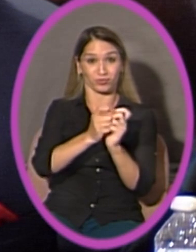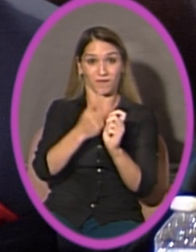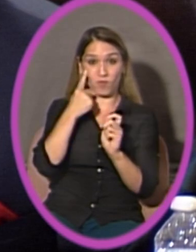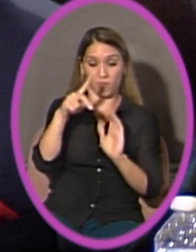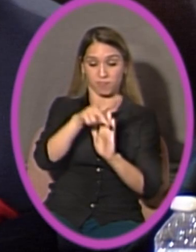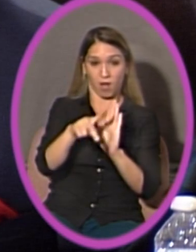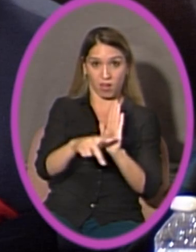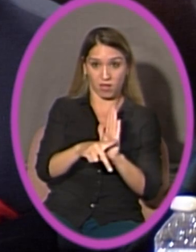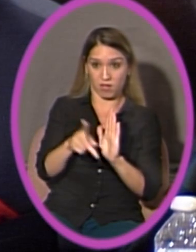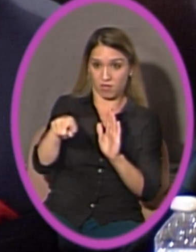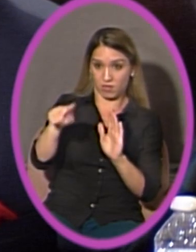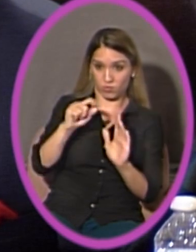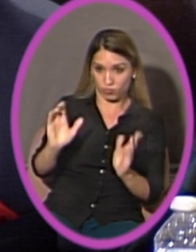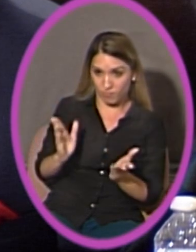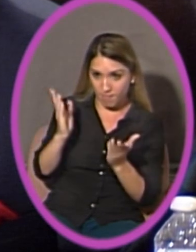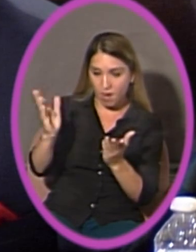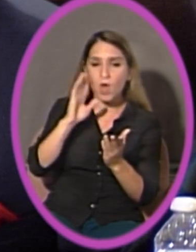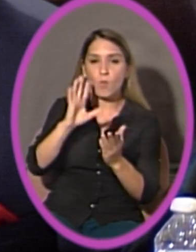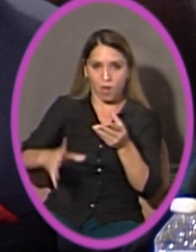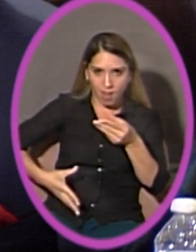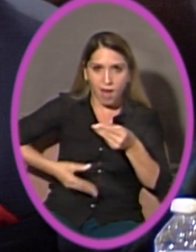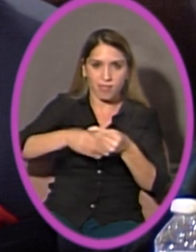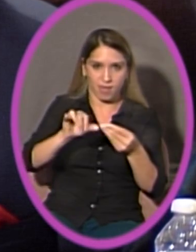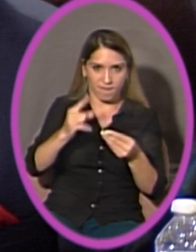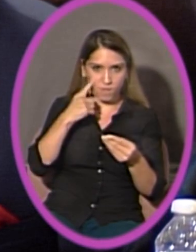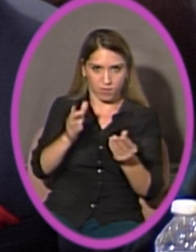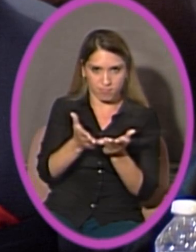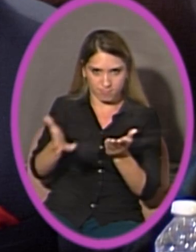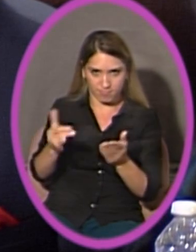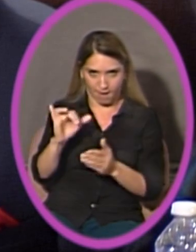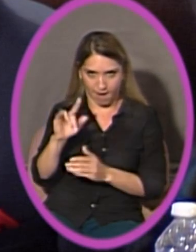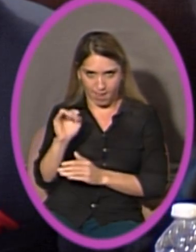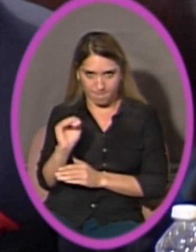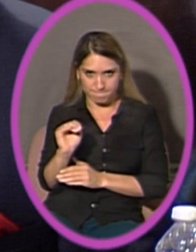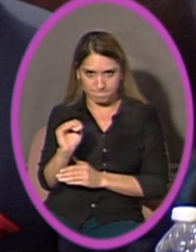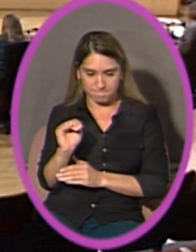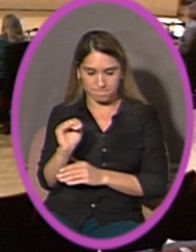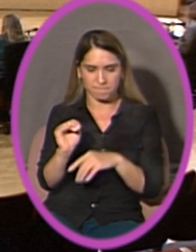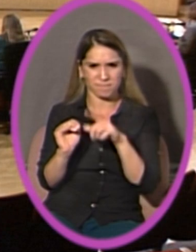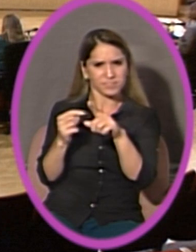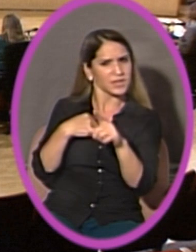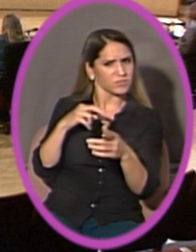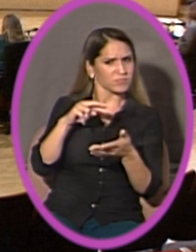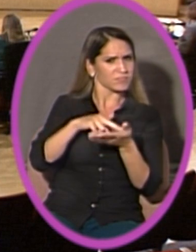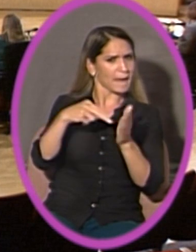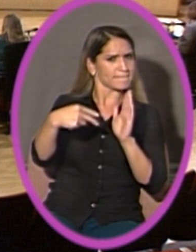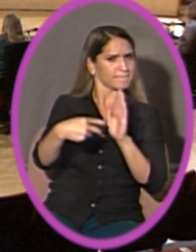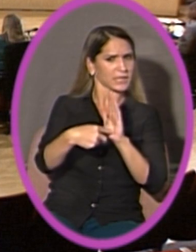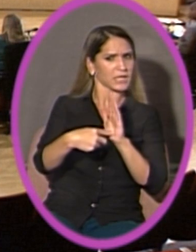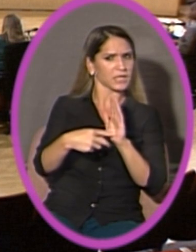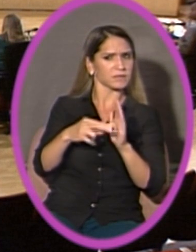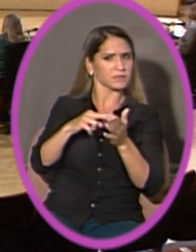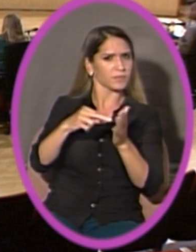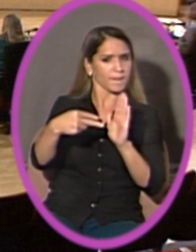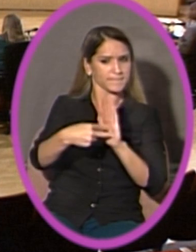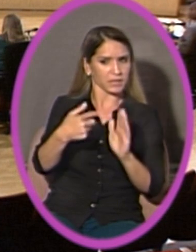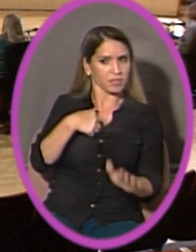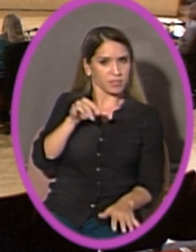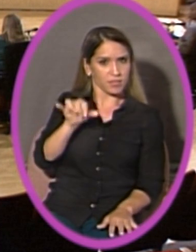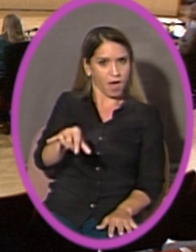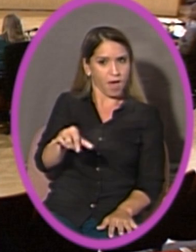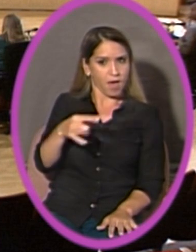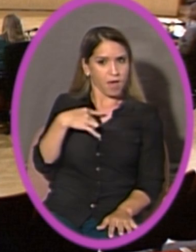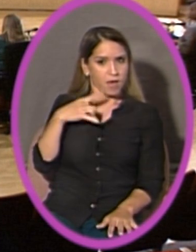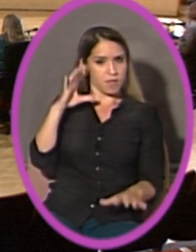recommended, then that will be part of the item. I think that's pretty much what I said. I think what I said is that the superintendent,